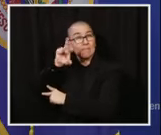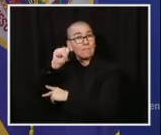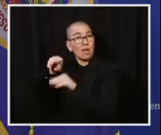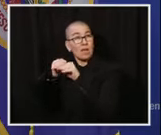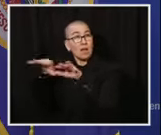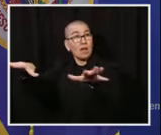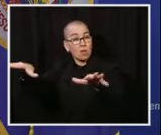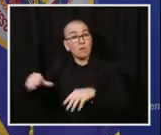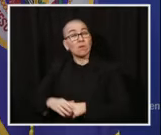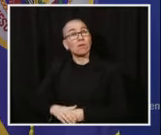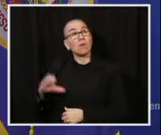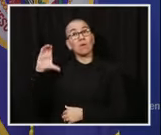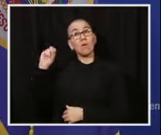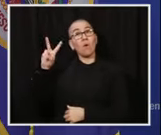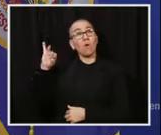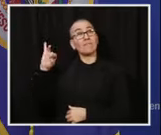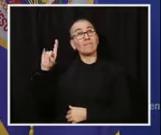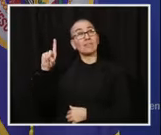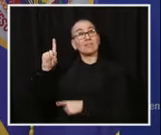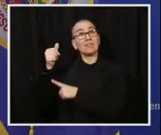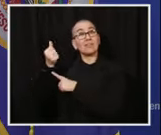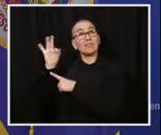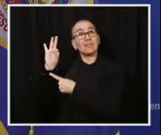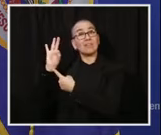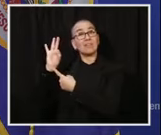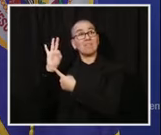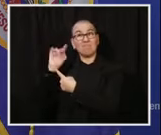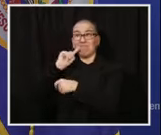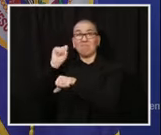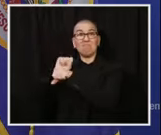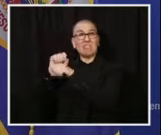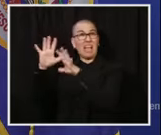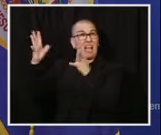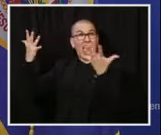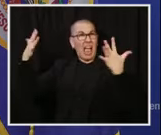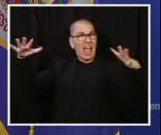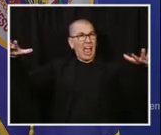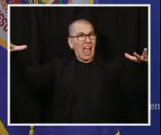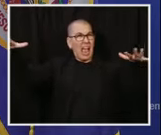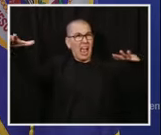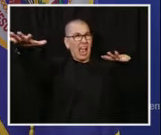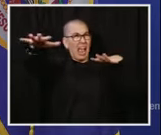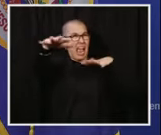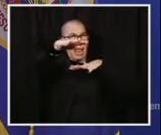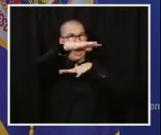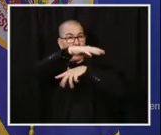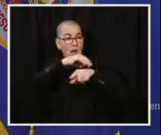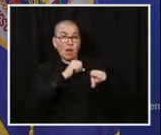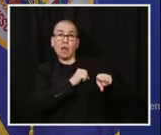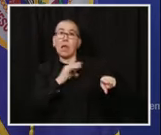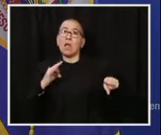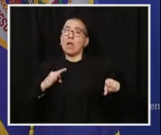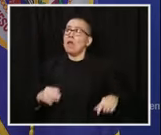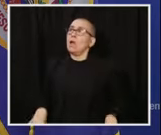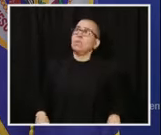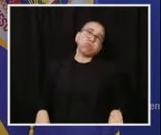is not the time to let our guard down. We continue to do everything we can to help our residents stay healthy and safe, and we need our community to